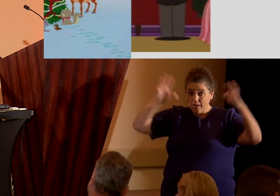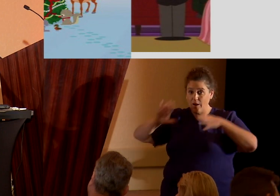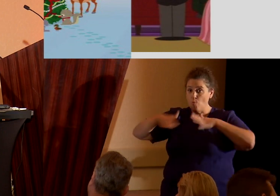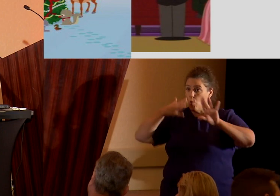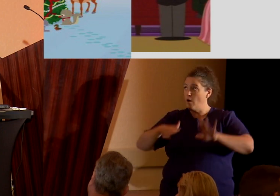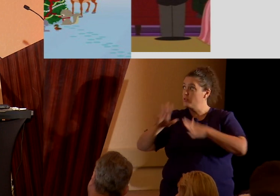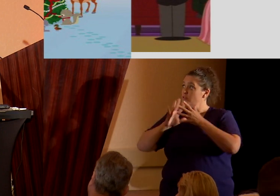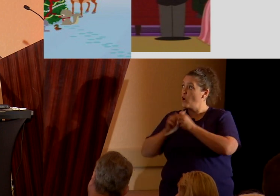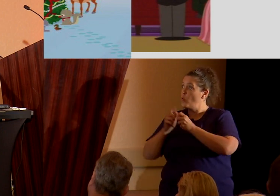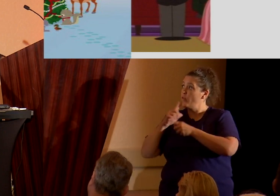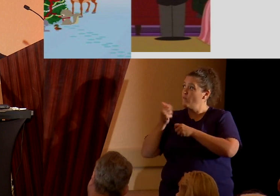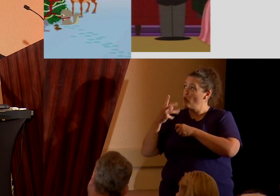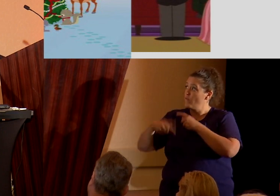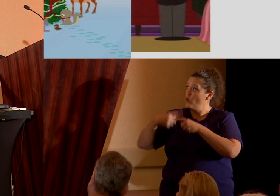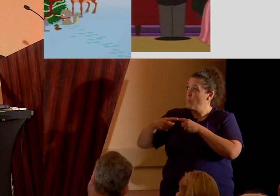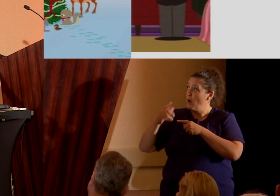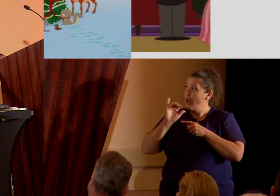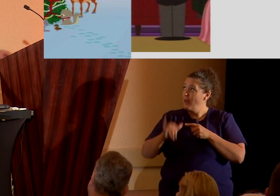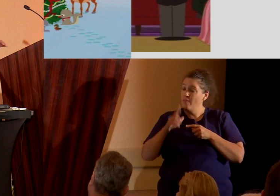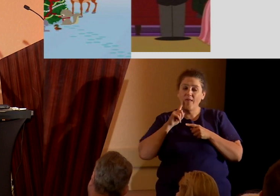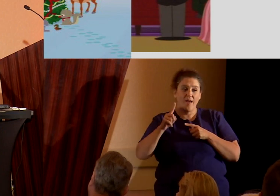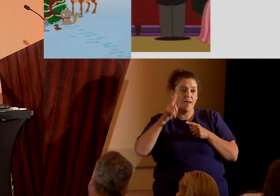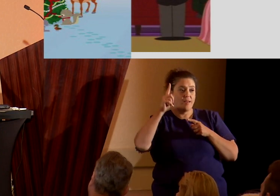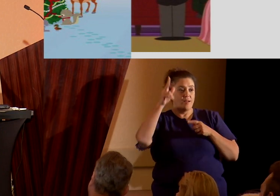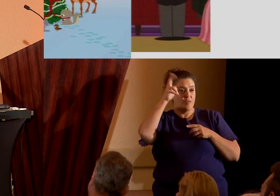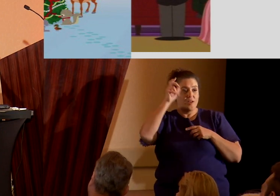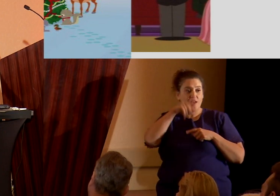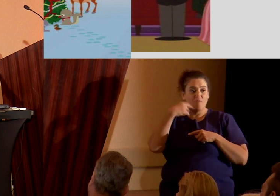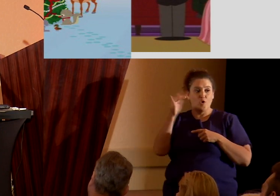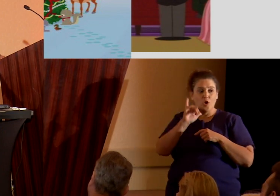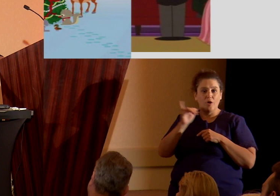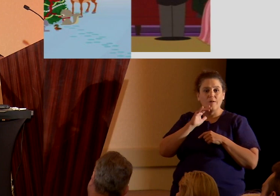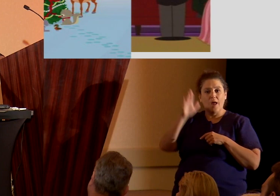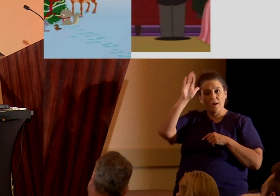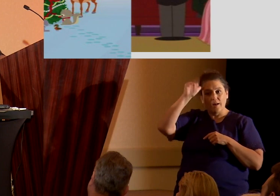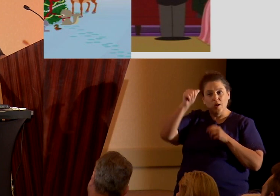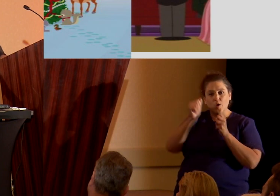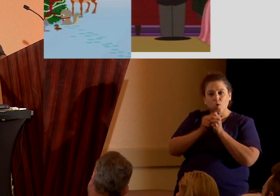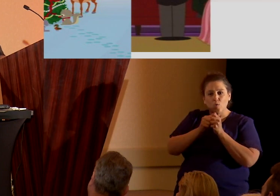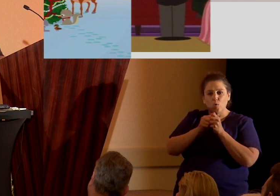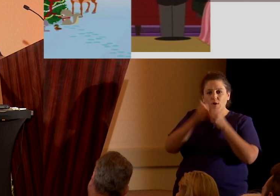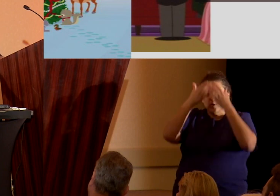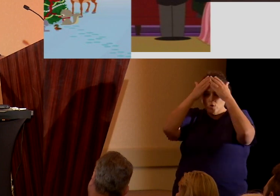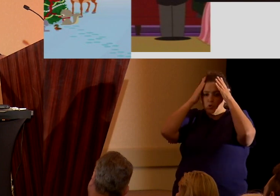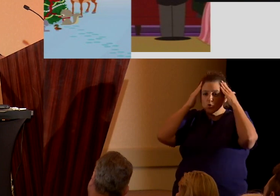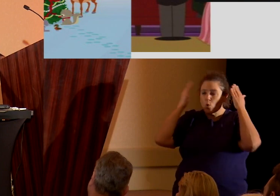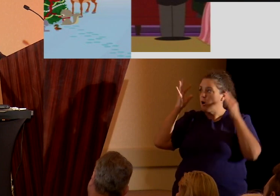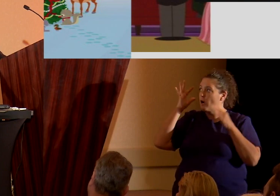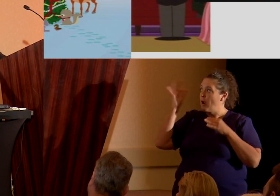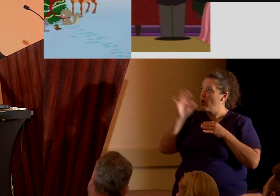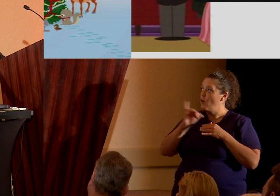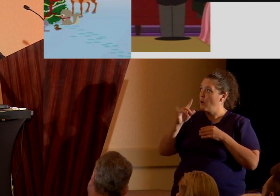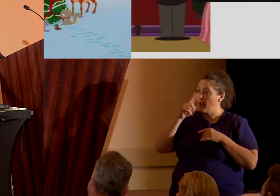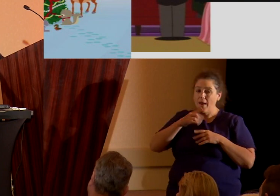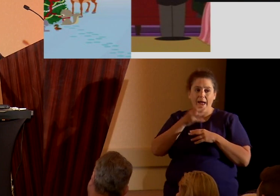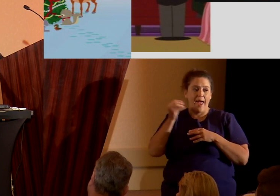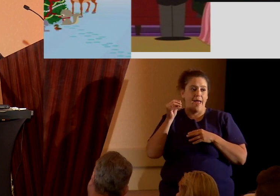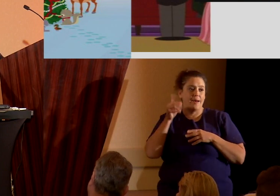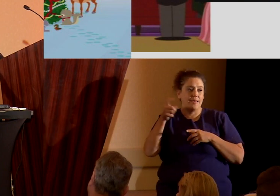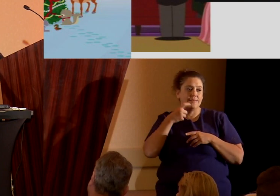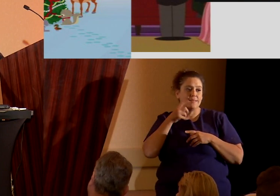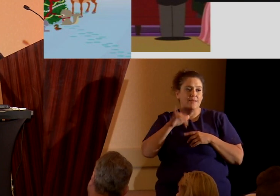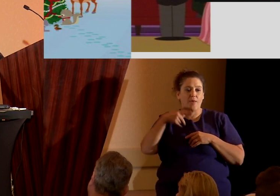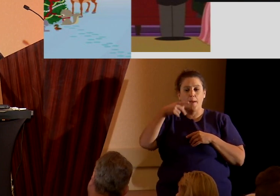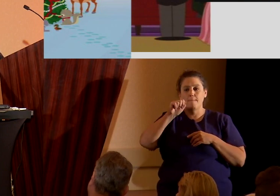He also informed us that the devil looked like a jackass with very short, smooth hair, like a dormouse, and he prophesied that Palmyra, New York, would be destroyed